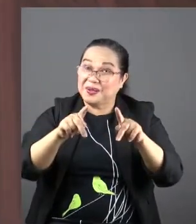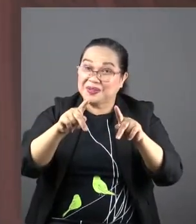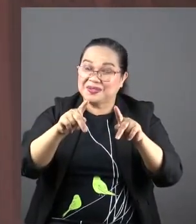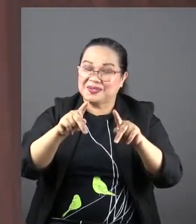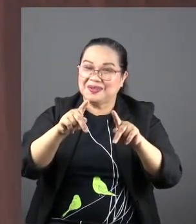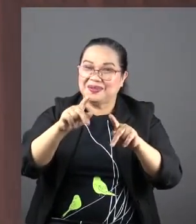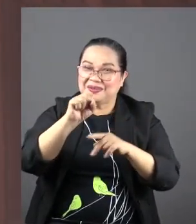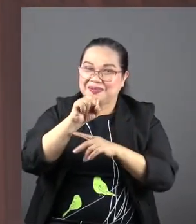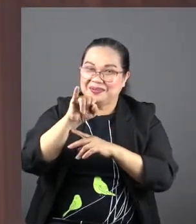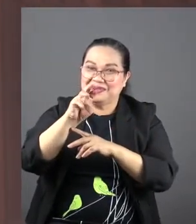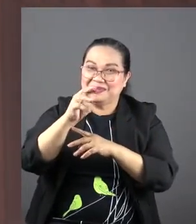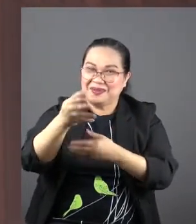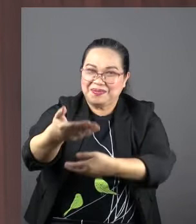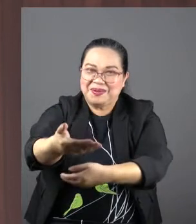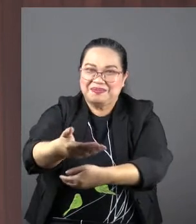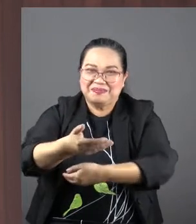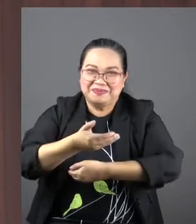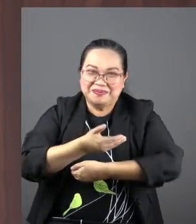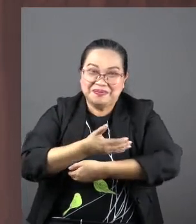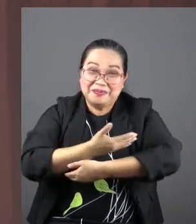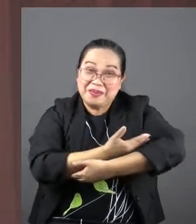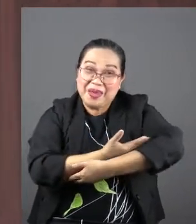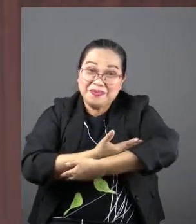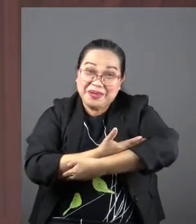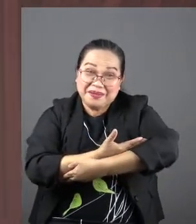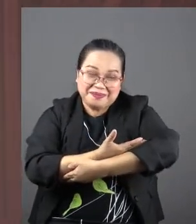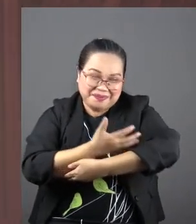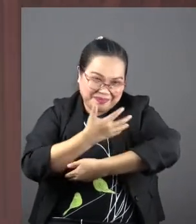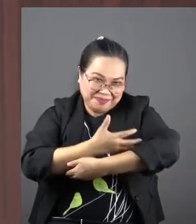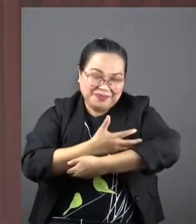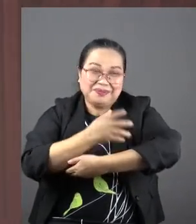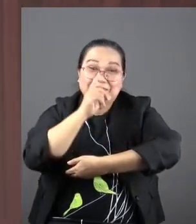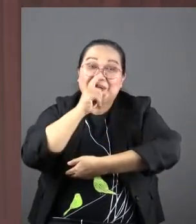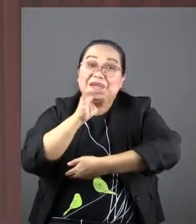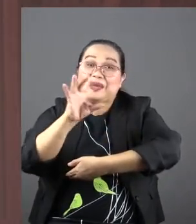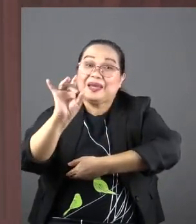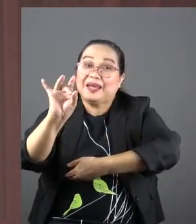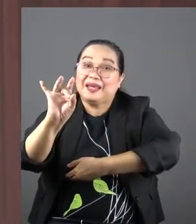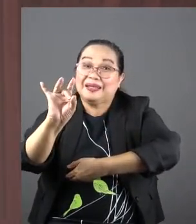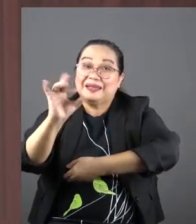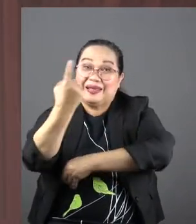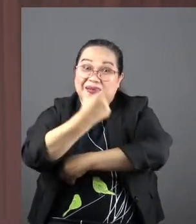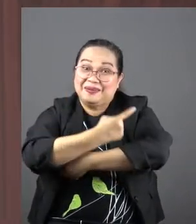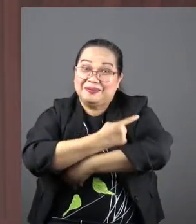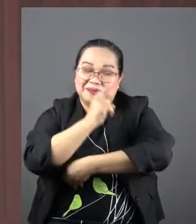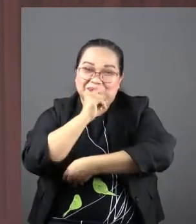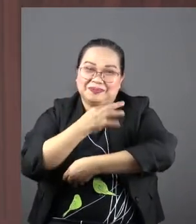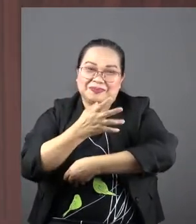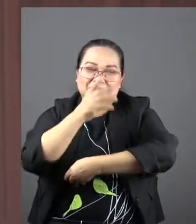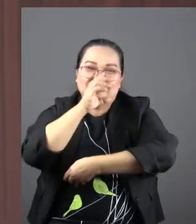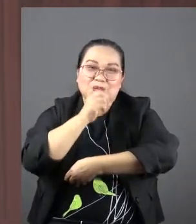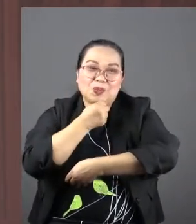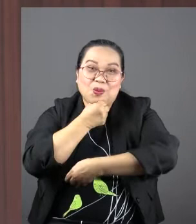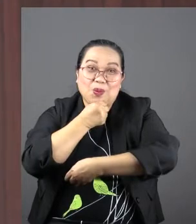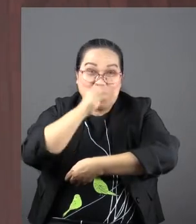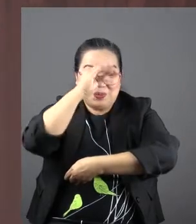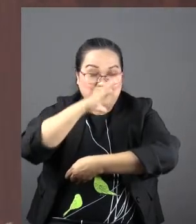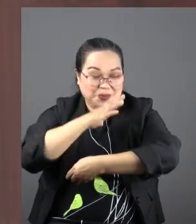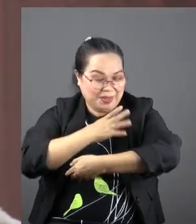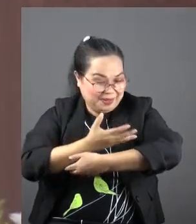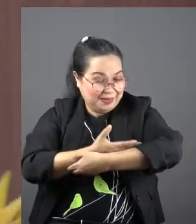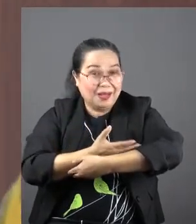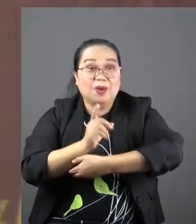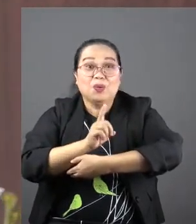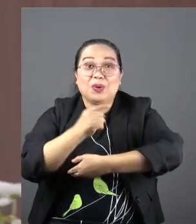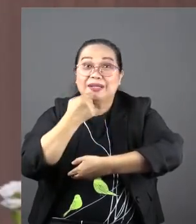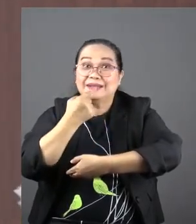Jesus in his arms. Can you imagine? An eight-day-old Jesus in an old man's arms. And what does the old